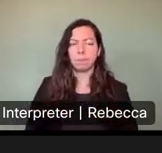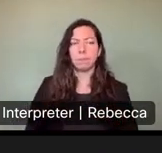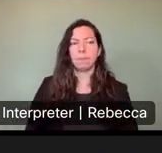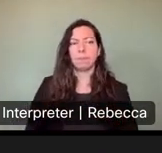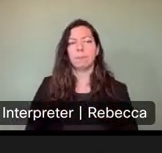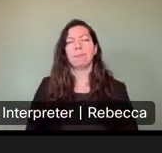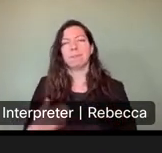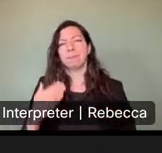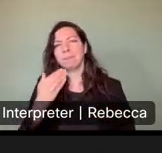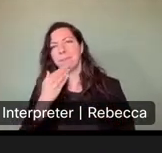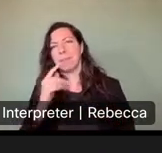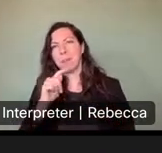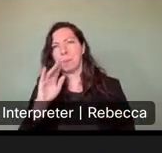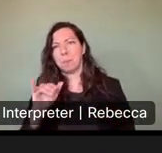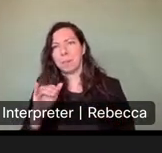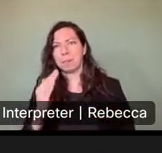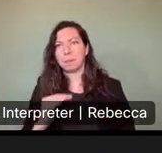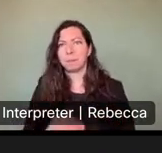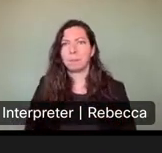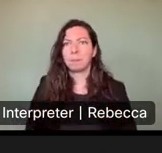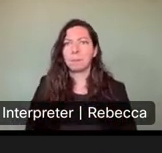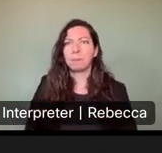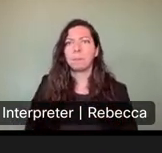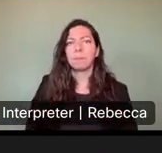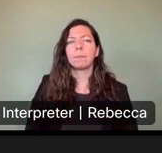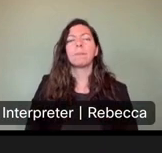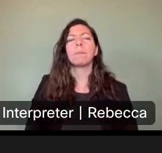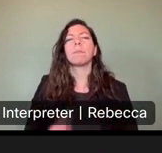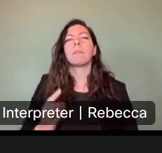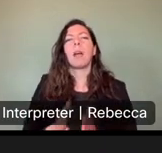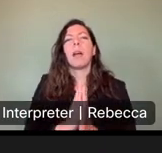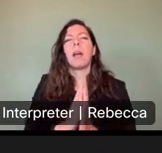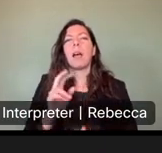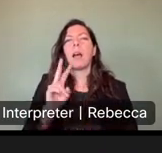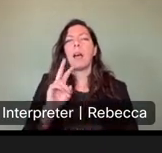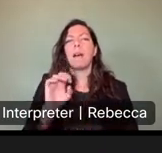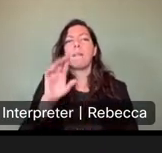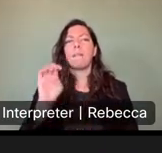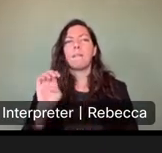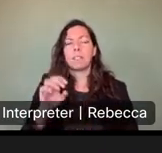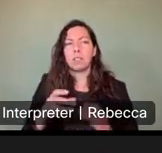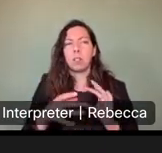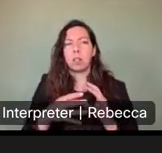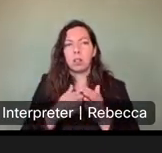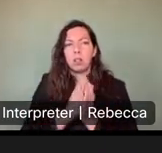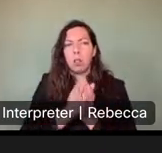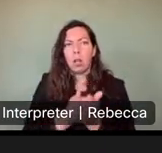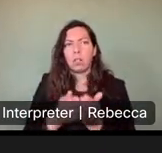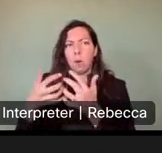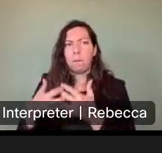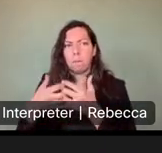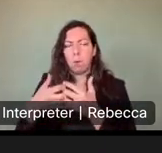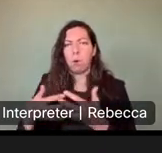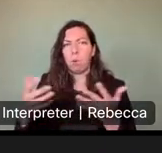Um, next question I see is how much is the vessel launch fee for motorized craft? Uh, there is not a